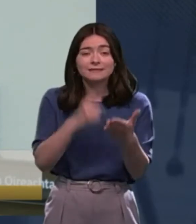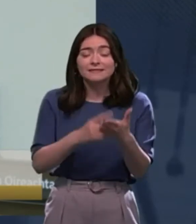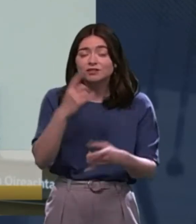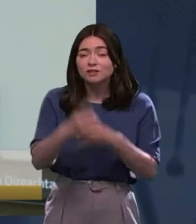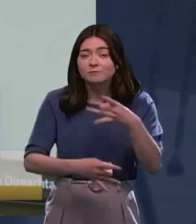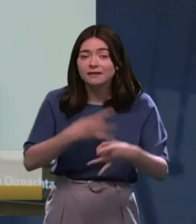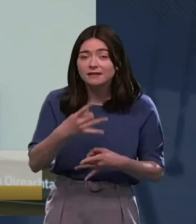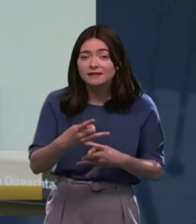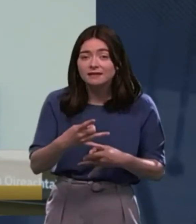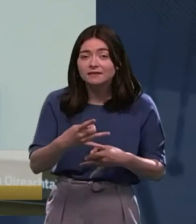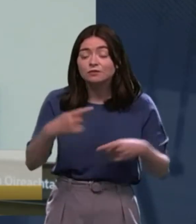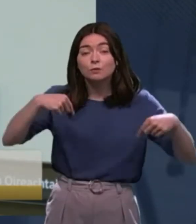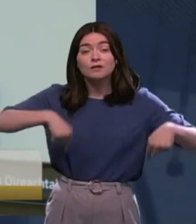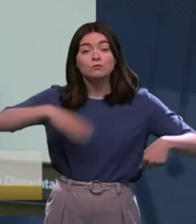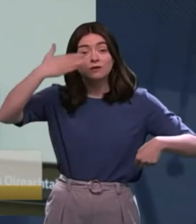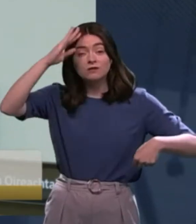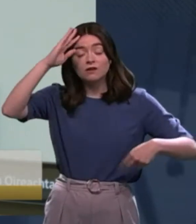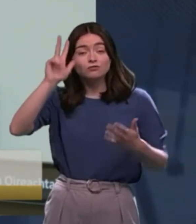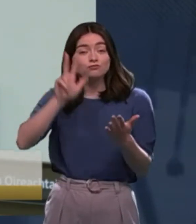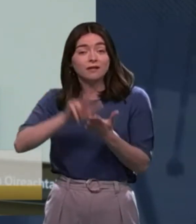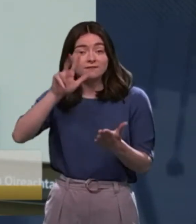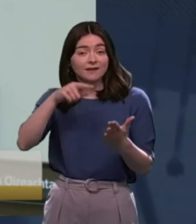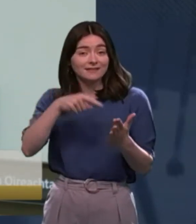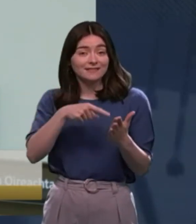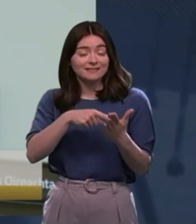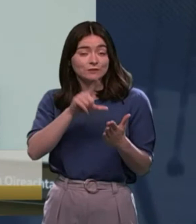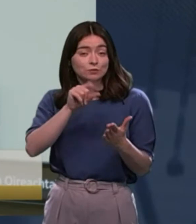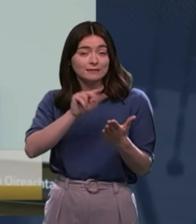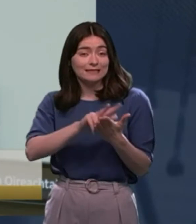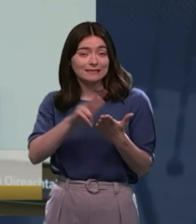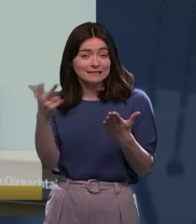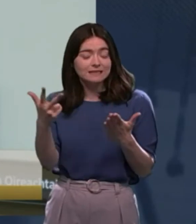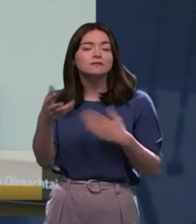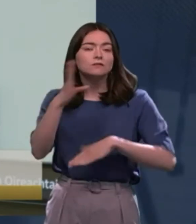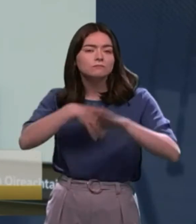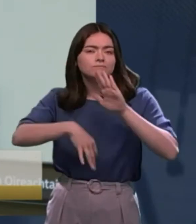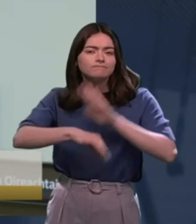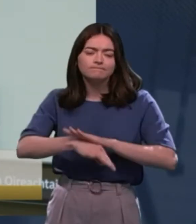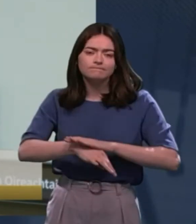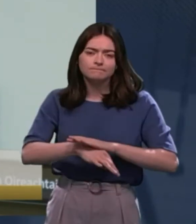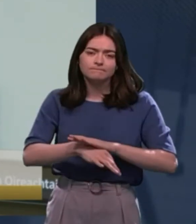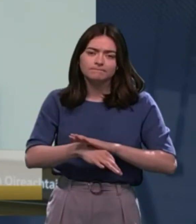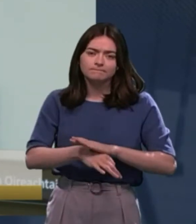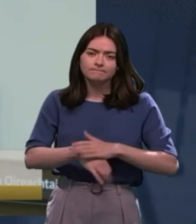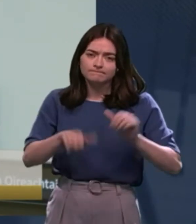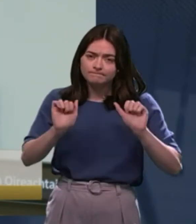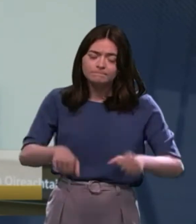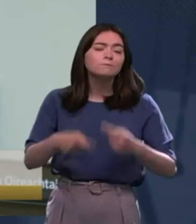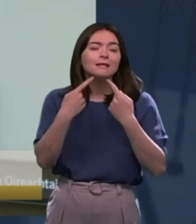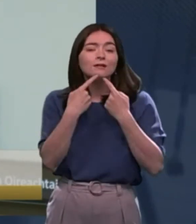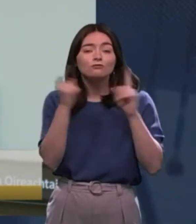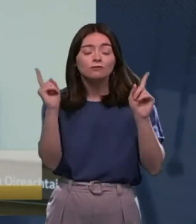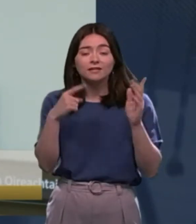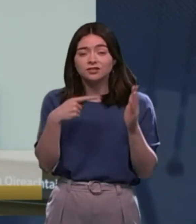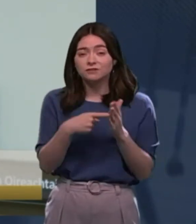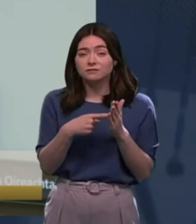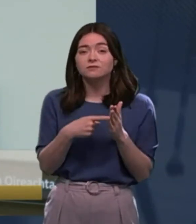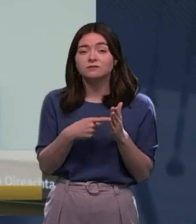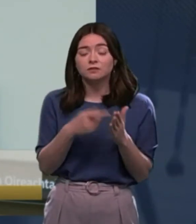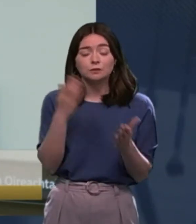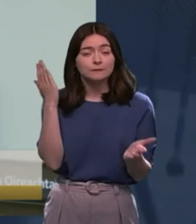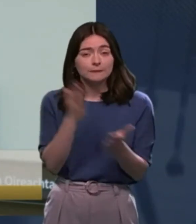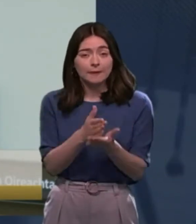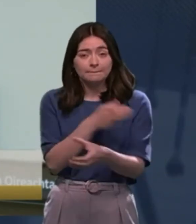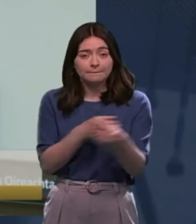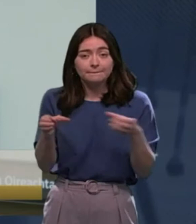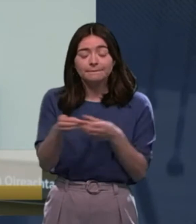So when Ireland ratified the Convention in 2018, State entered a declaration permitting the retention of substitute